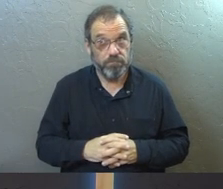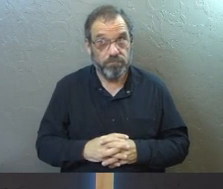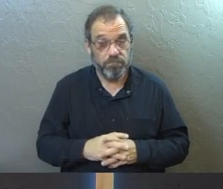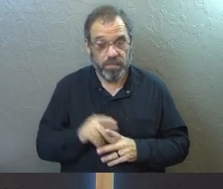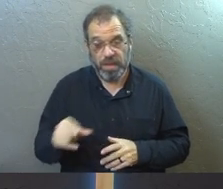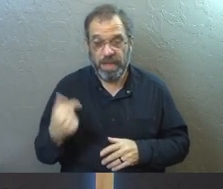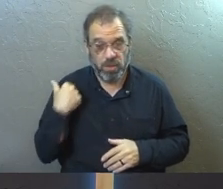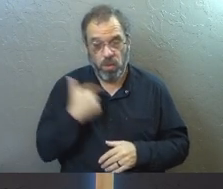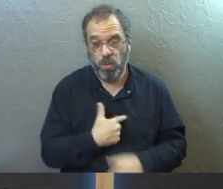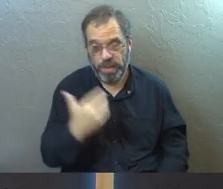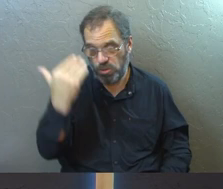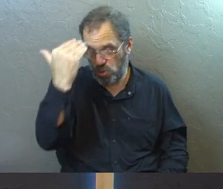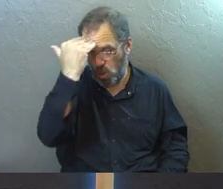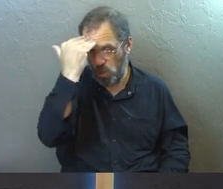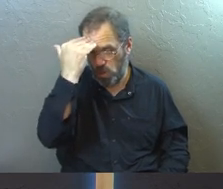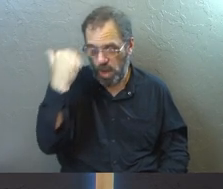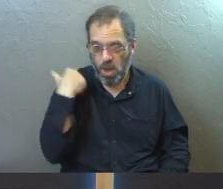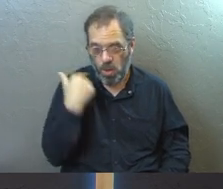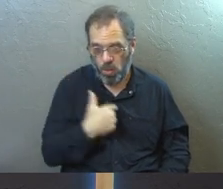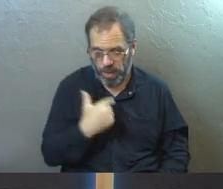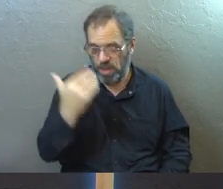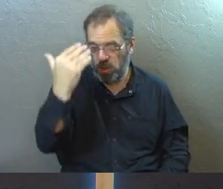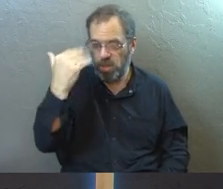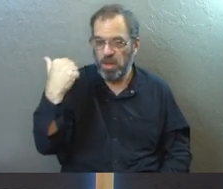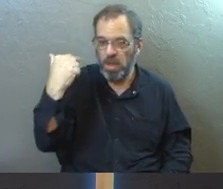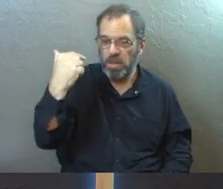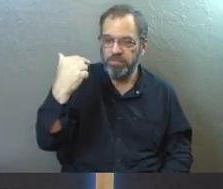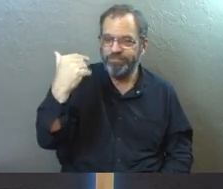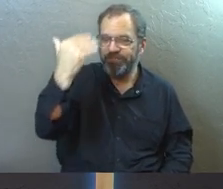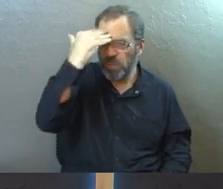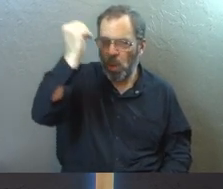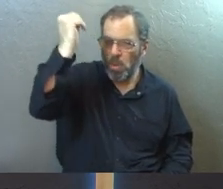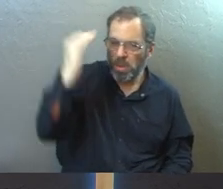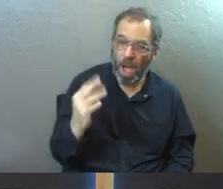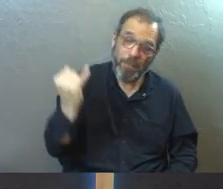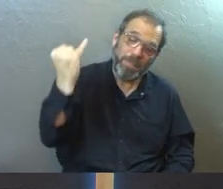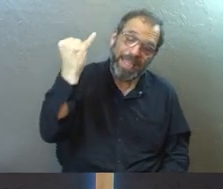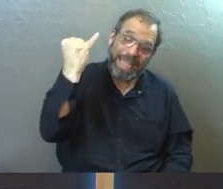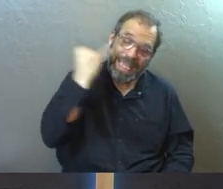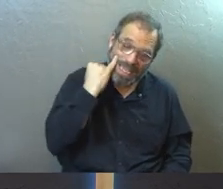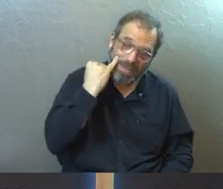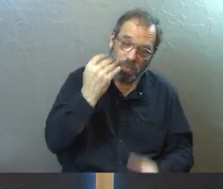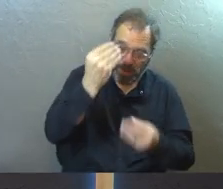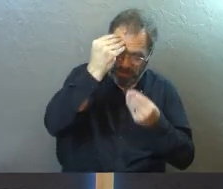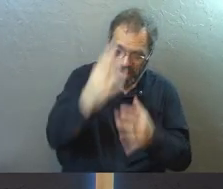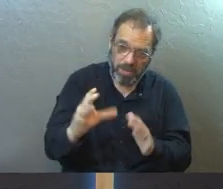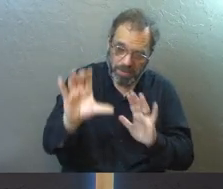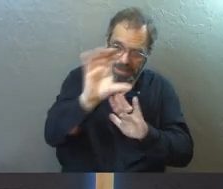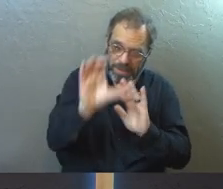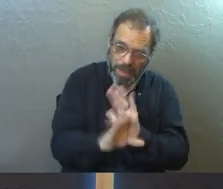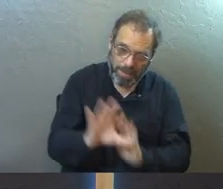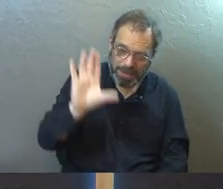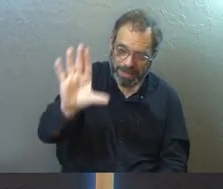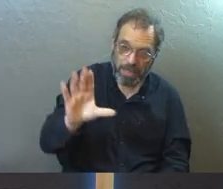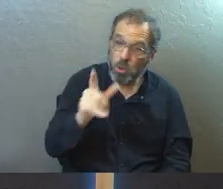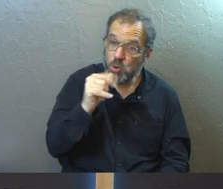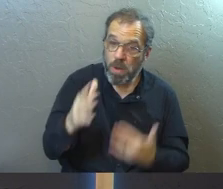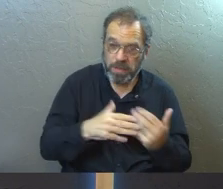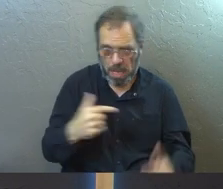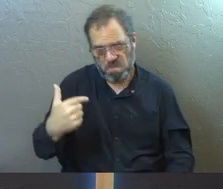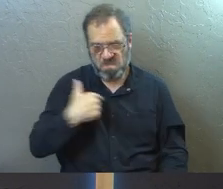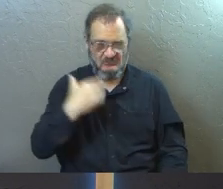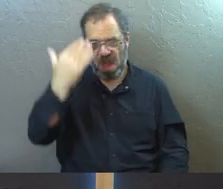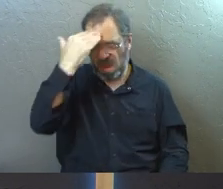And by this we know that we have come to know God, if we keep his commandments. Whoever